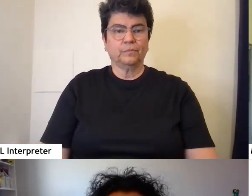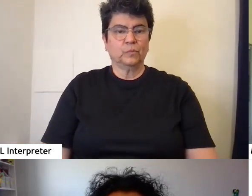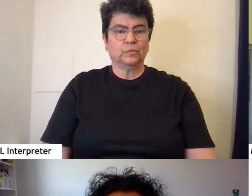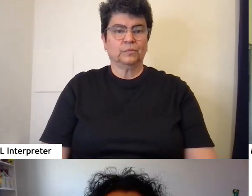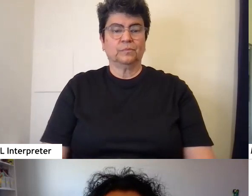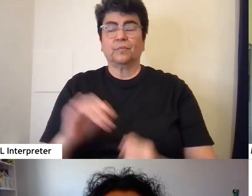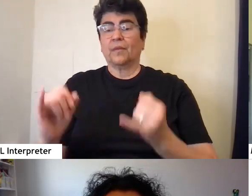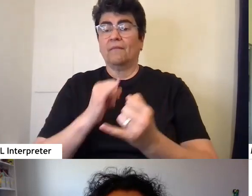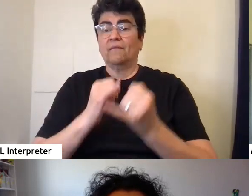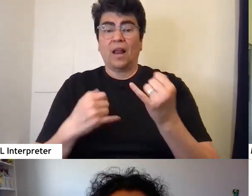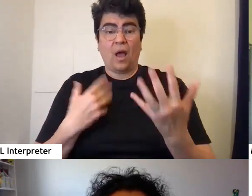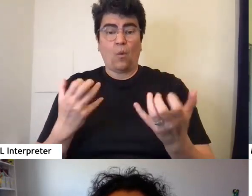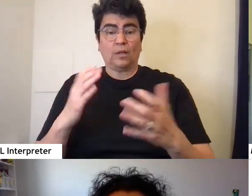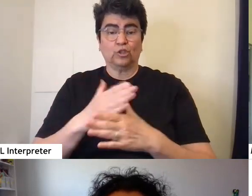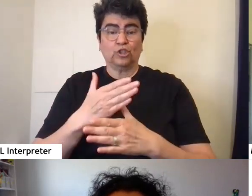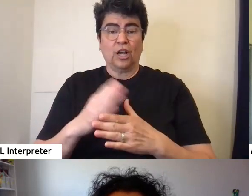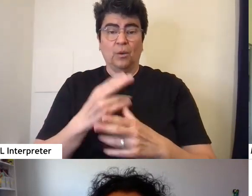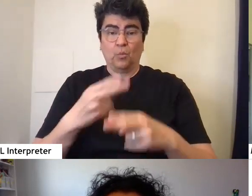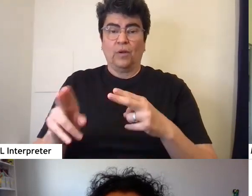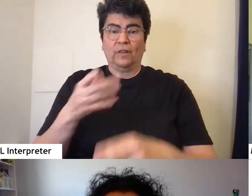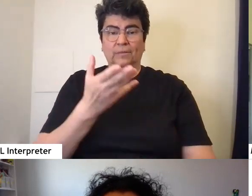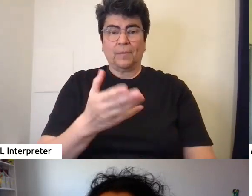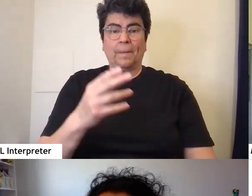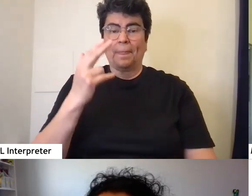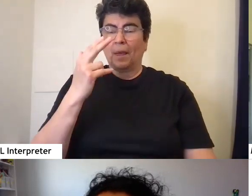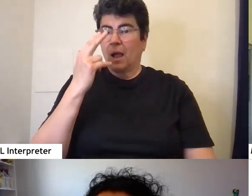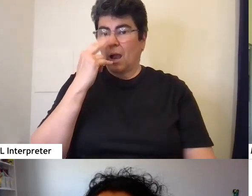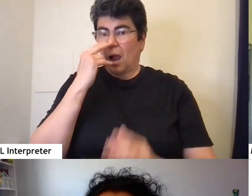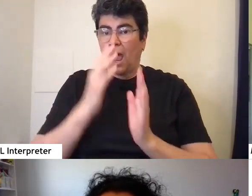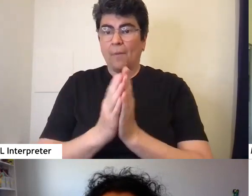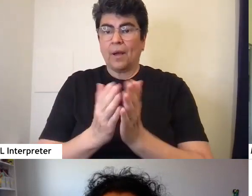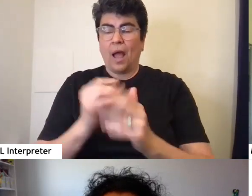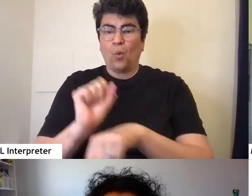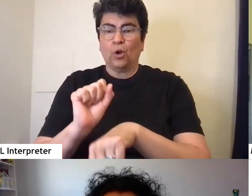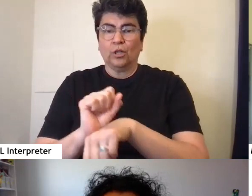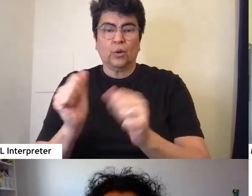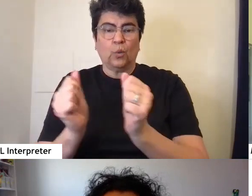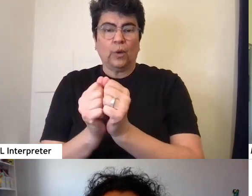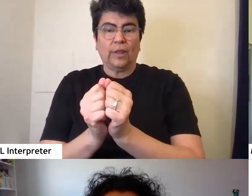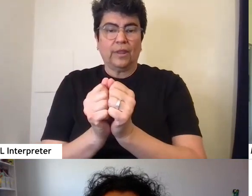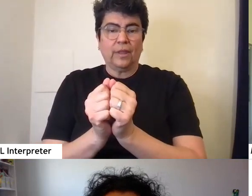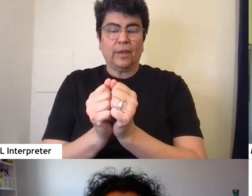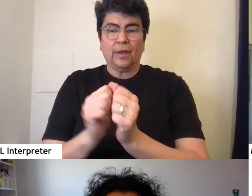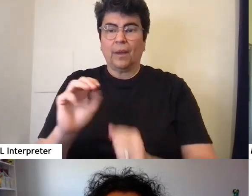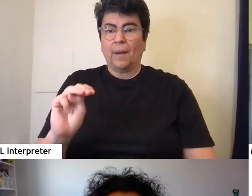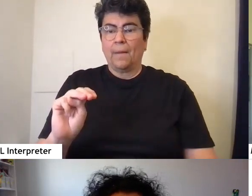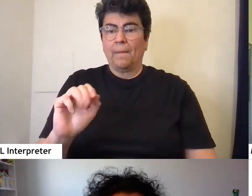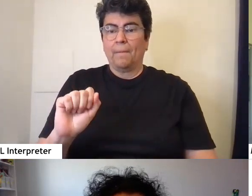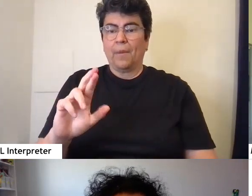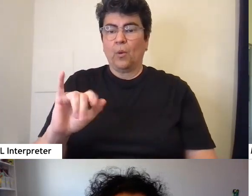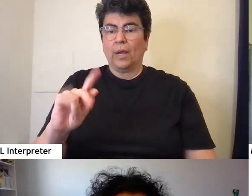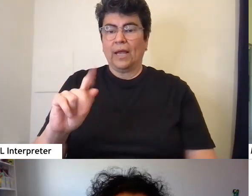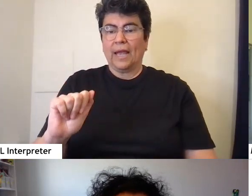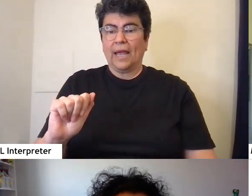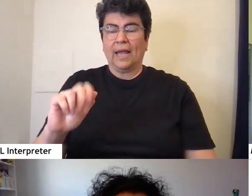Finally, I want to share briefly the comic I worked on with Marika Nishkamp